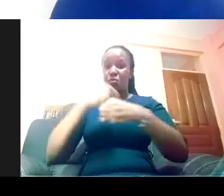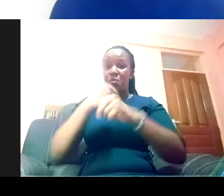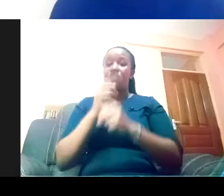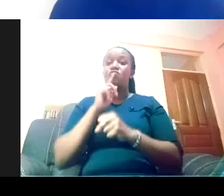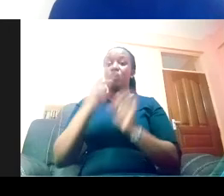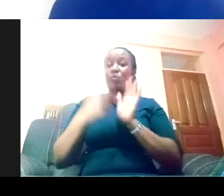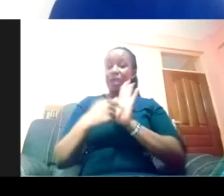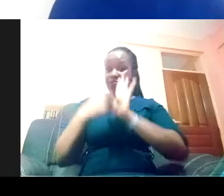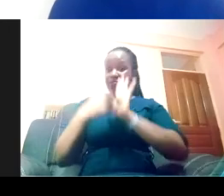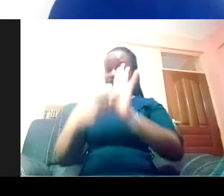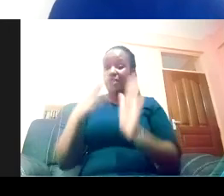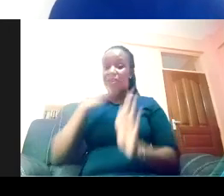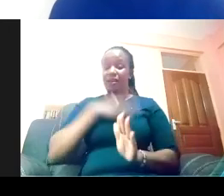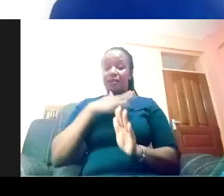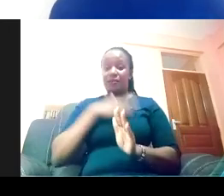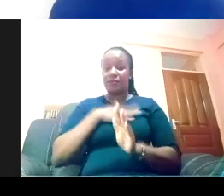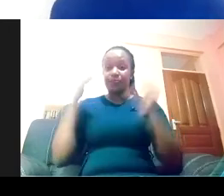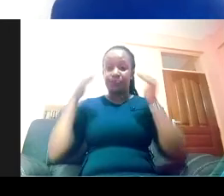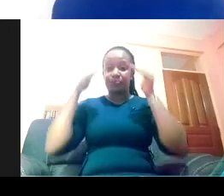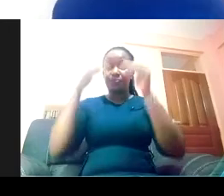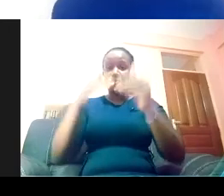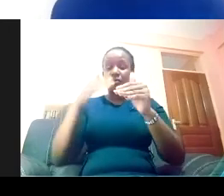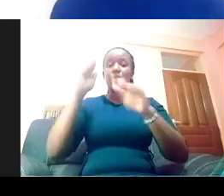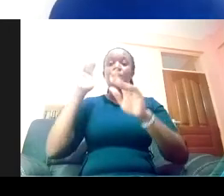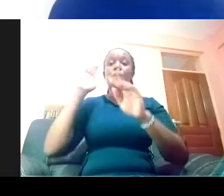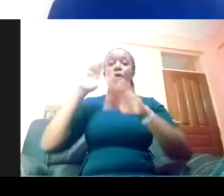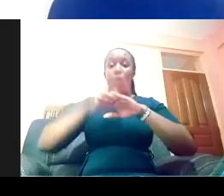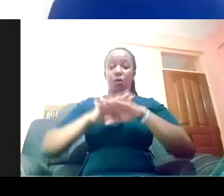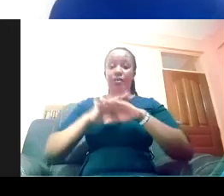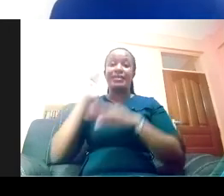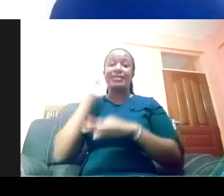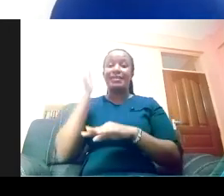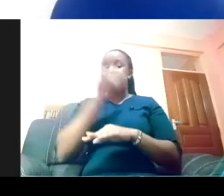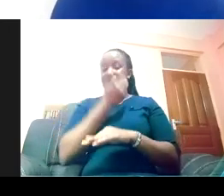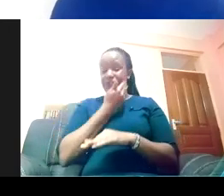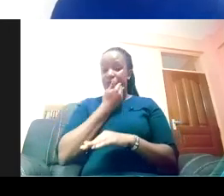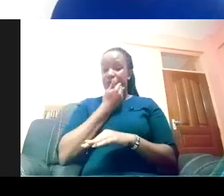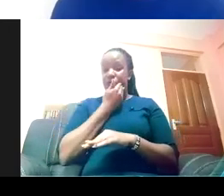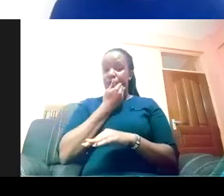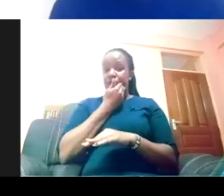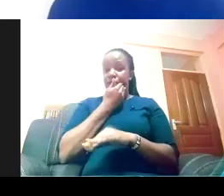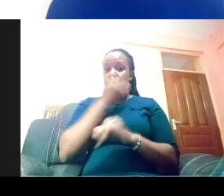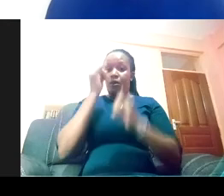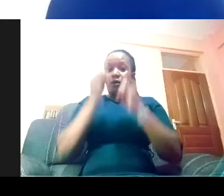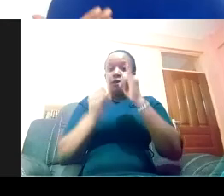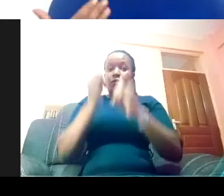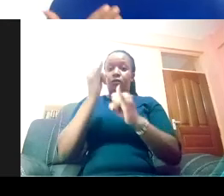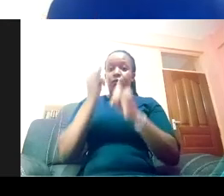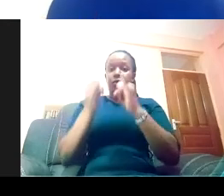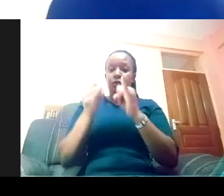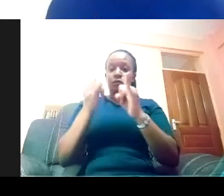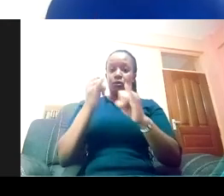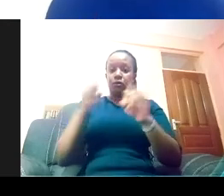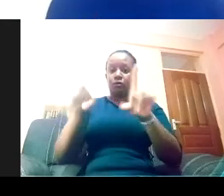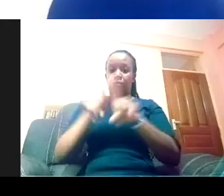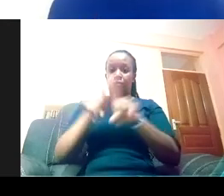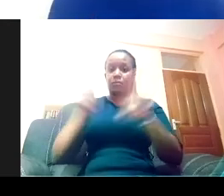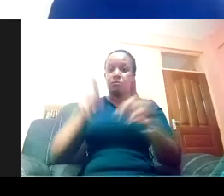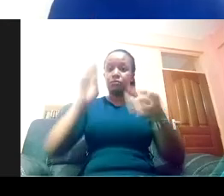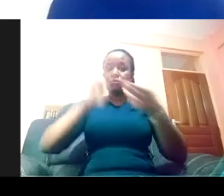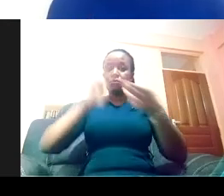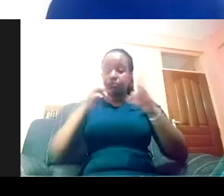commitment to racial justice? And also, in terms of relationships, I think it's always